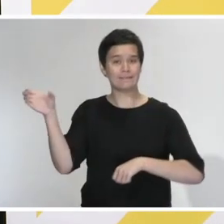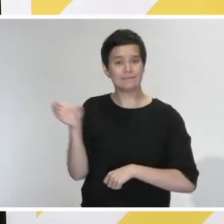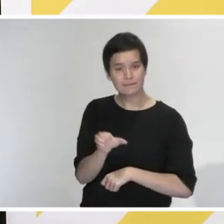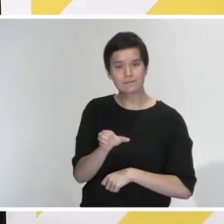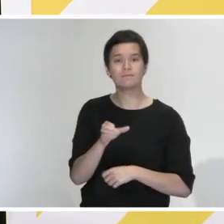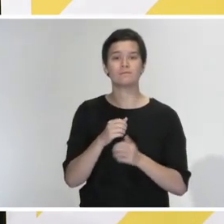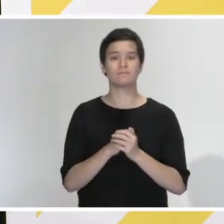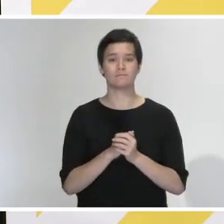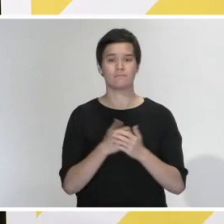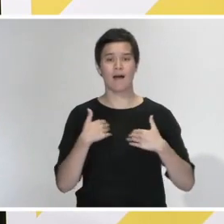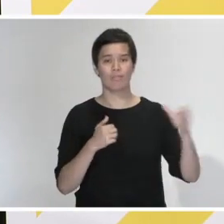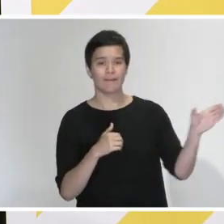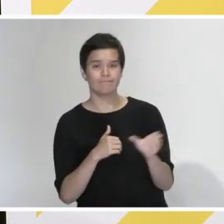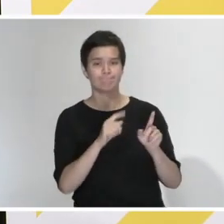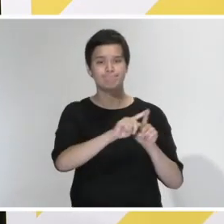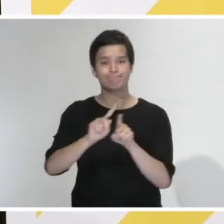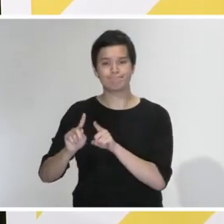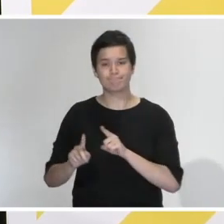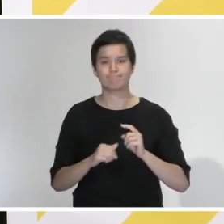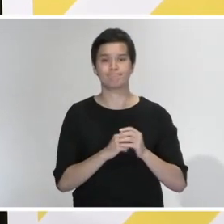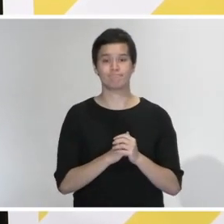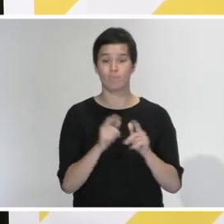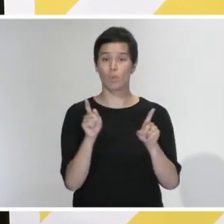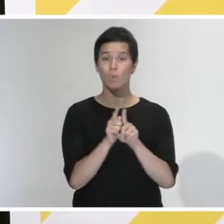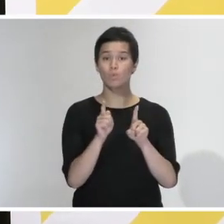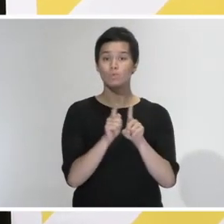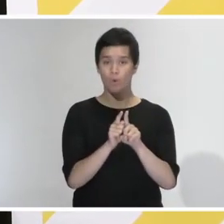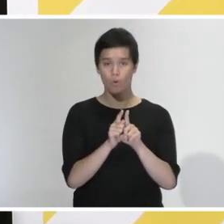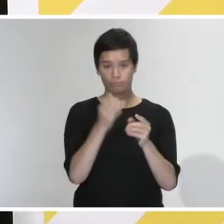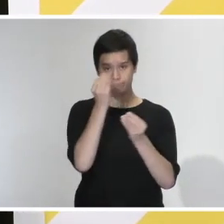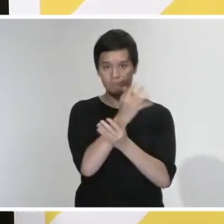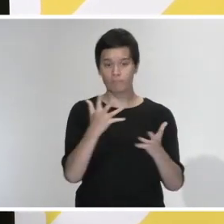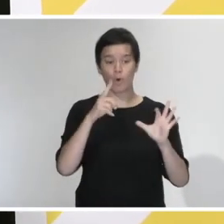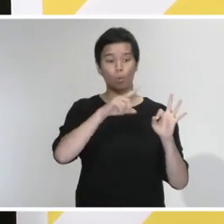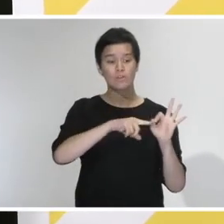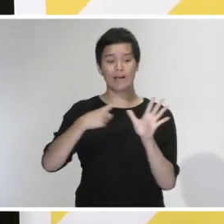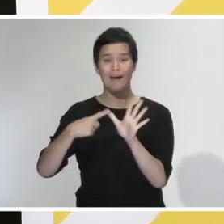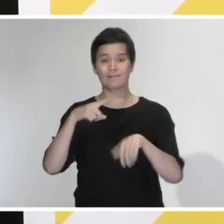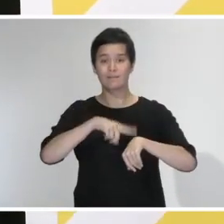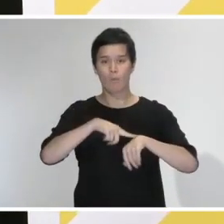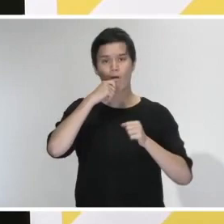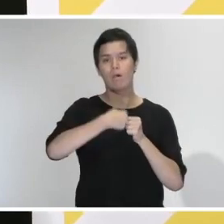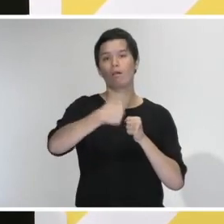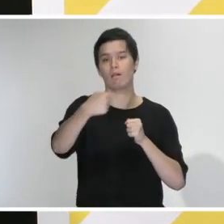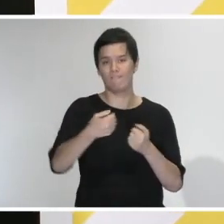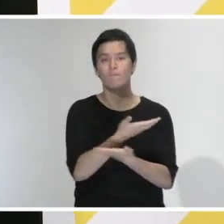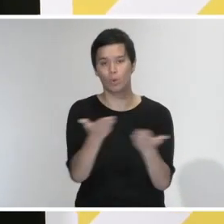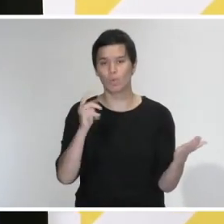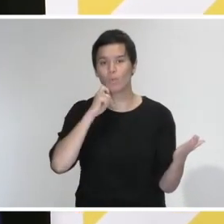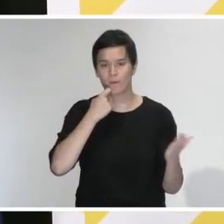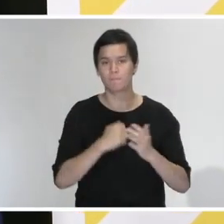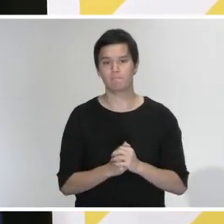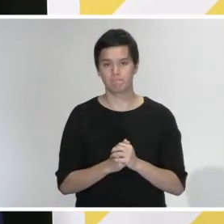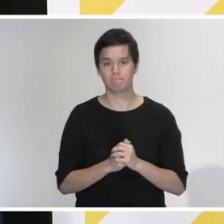I will make sure that we linger longer in order to pick up any questions that you might have but Director General we'll start with you. Thank you Prime Minister.